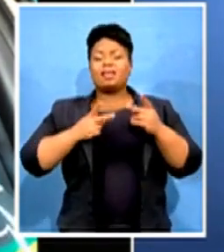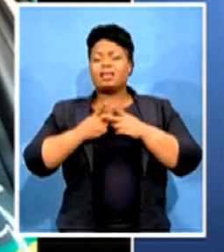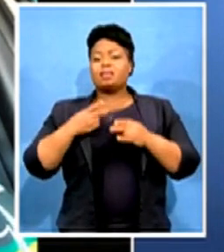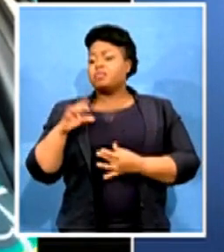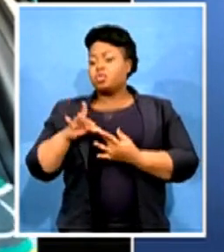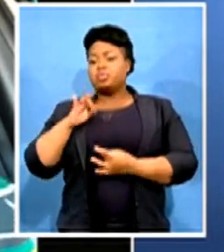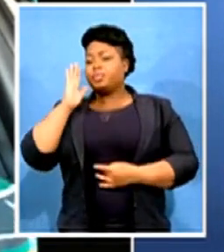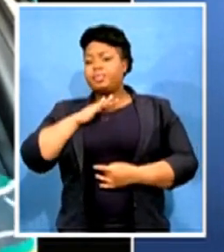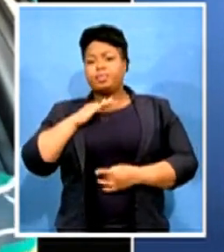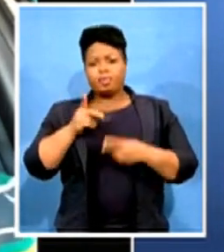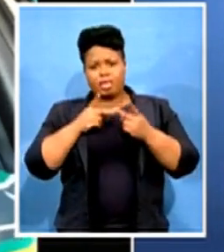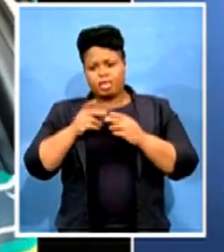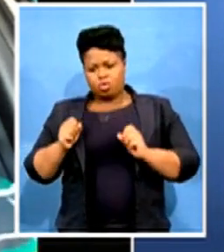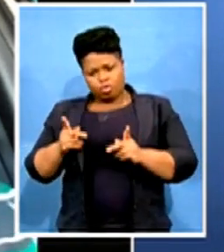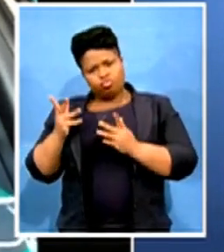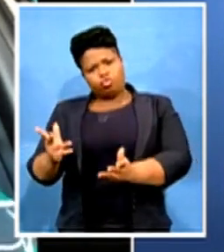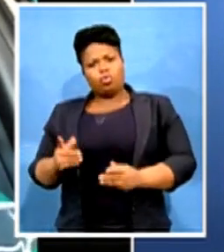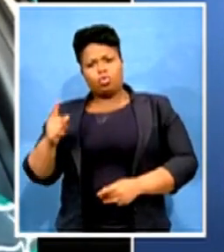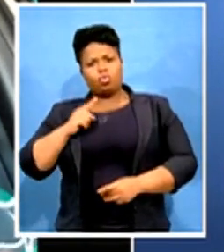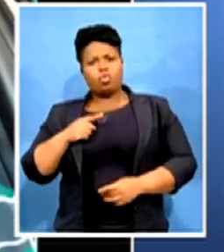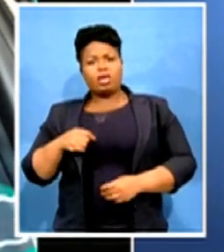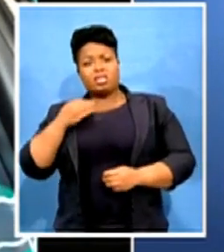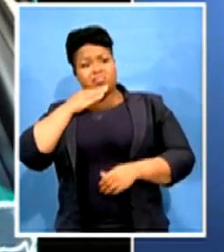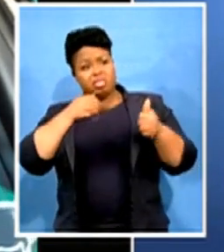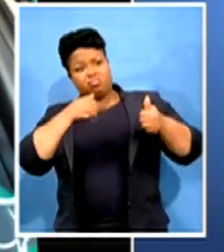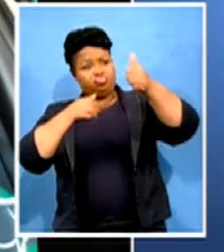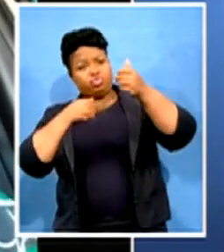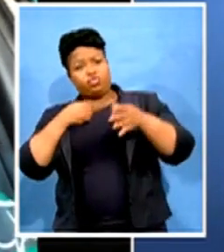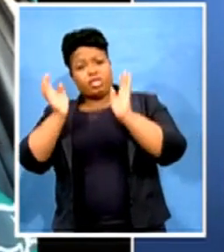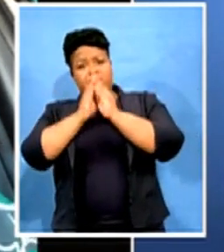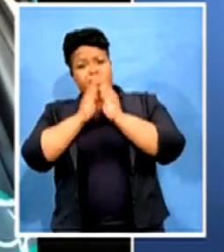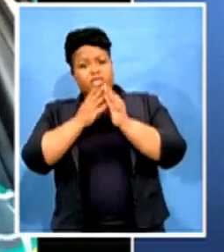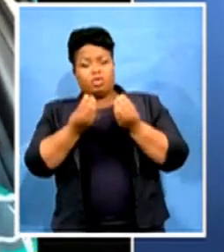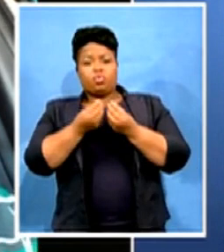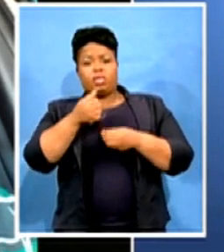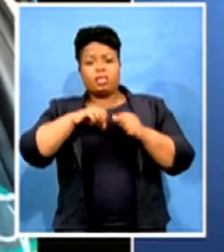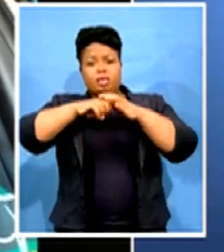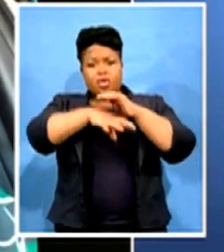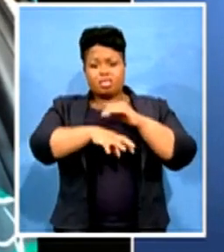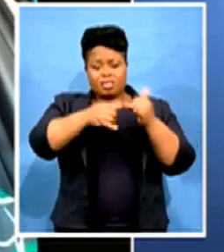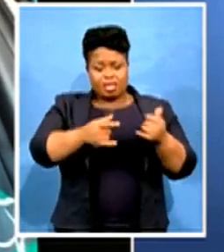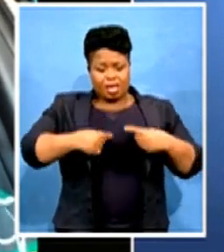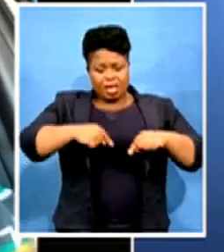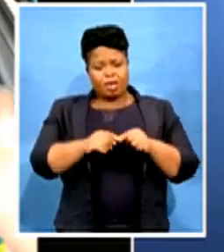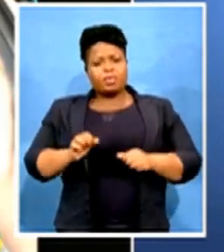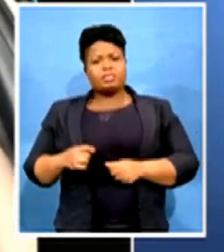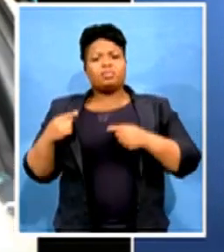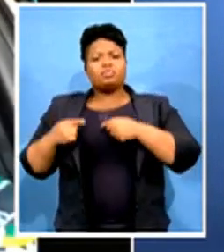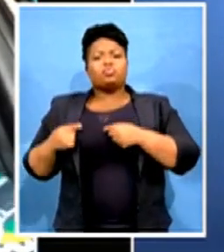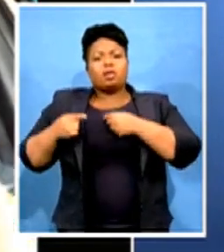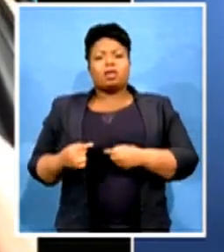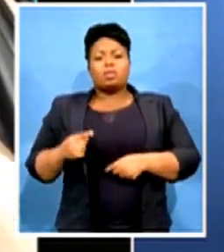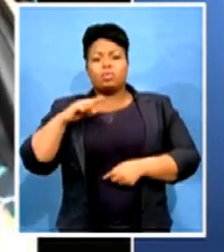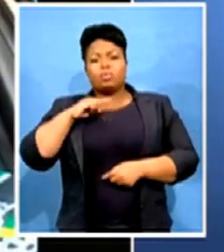lockdown. We are unable to call our meetings with the branches. Now it's better for us to get to the media and say to women, we will